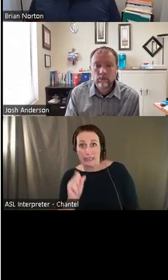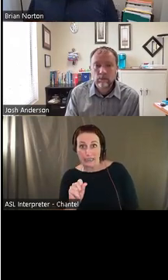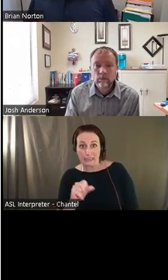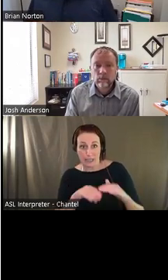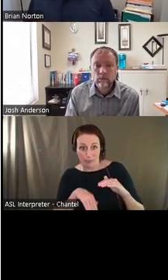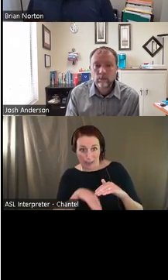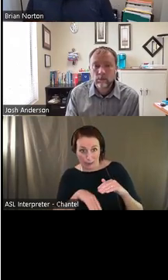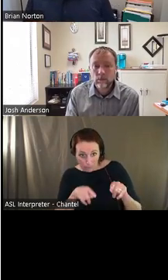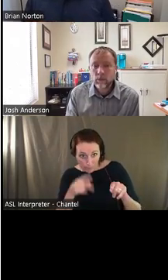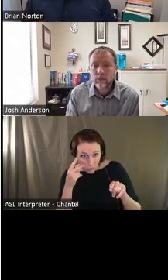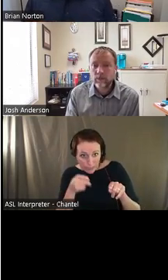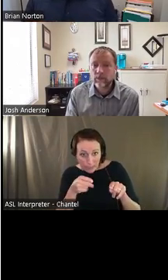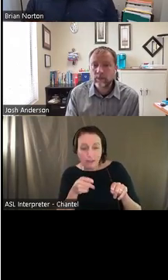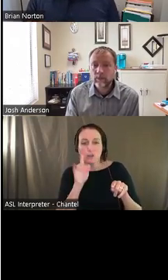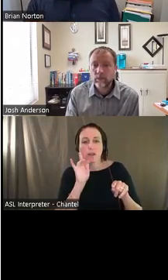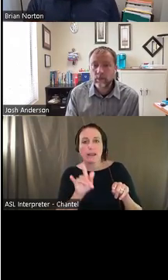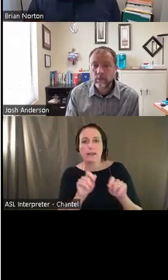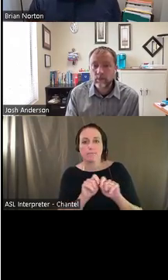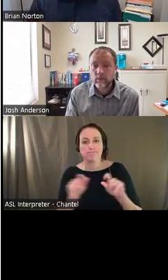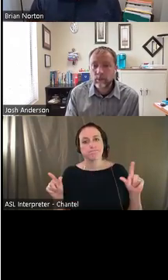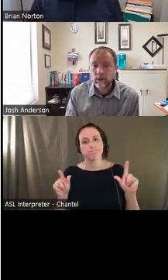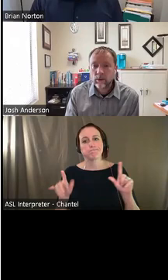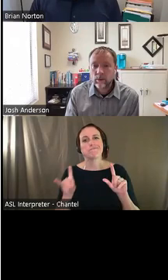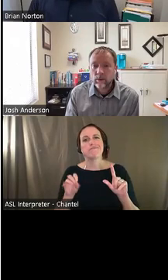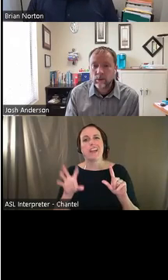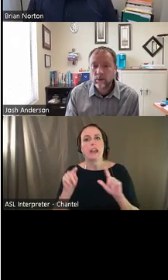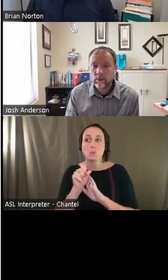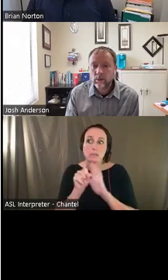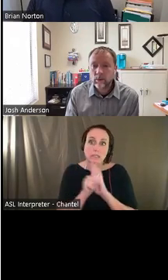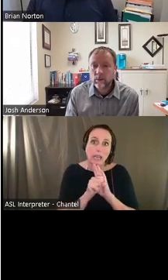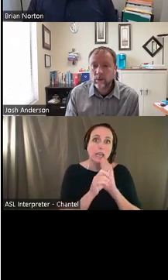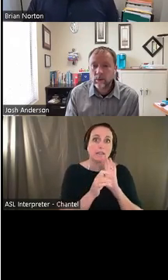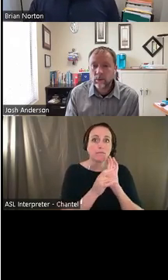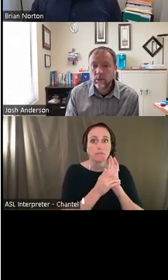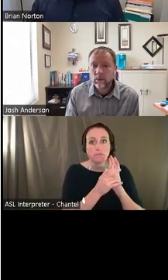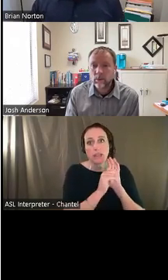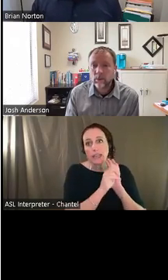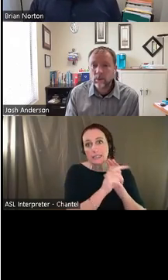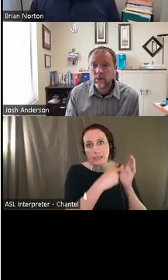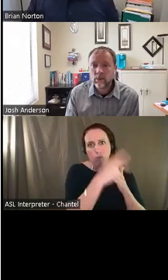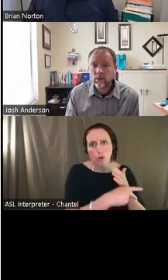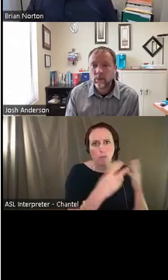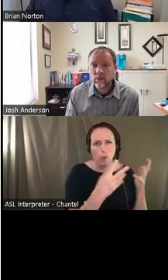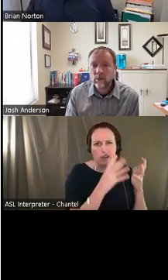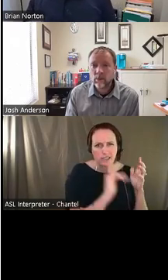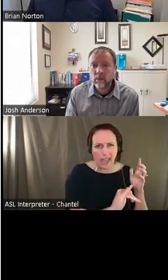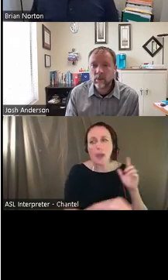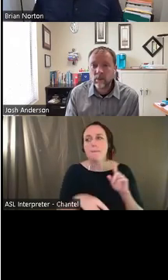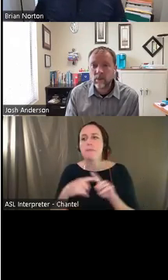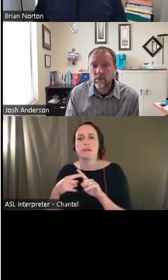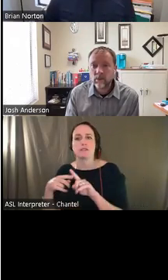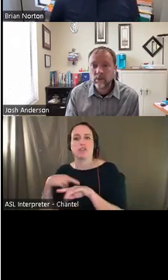help you kind of learn more about what a state AT program is and, or connect with your local state AT program.